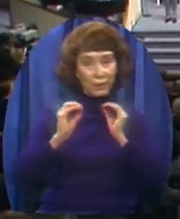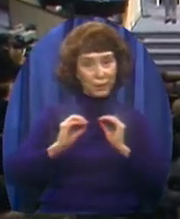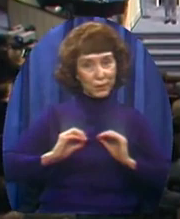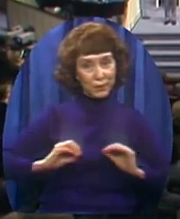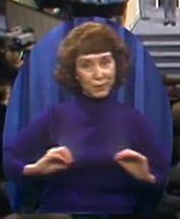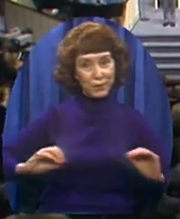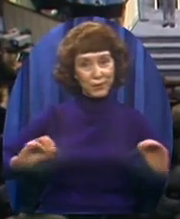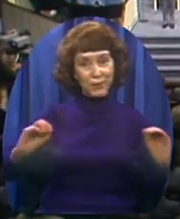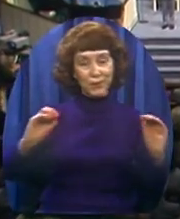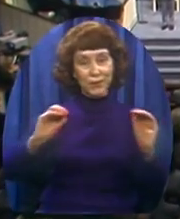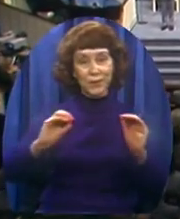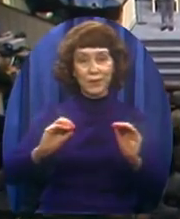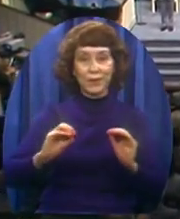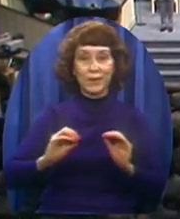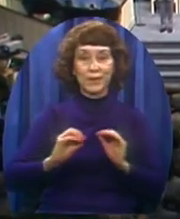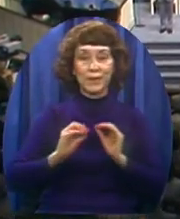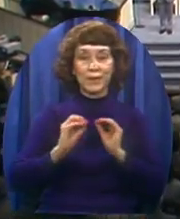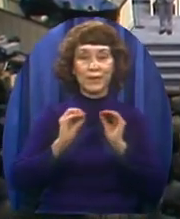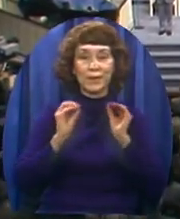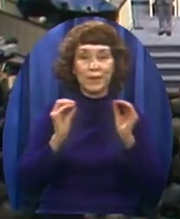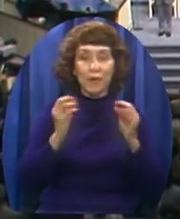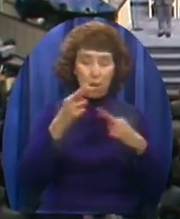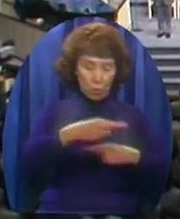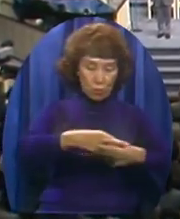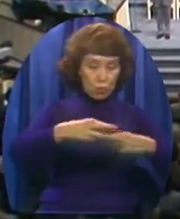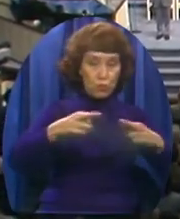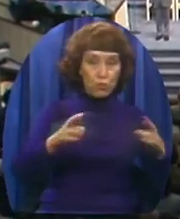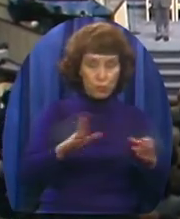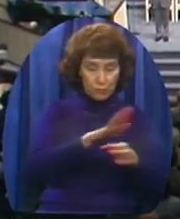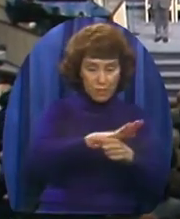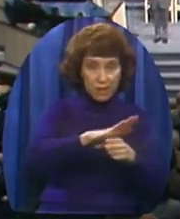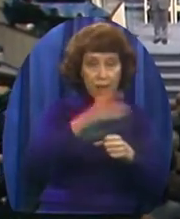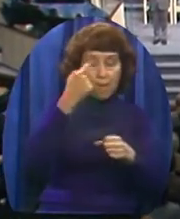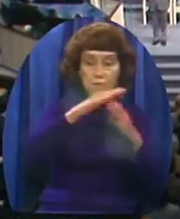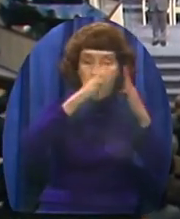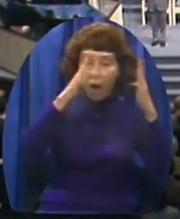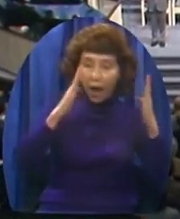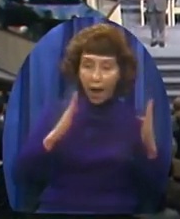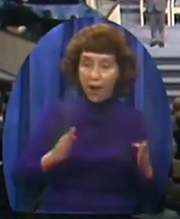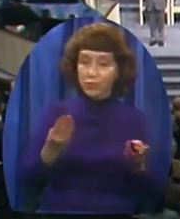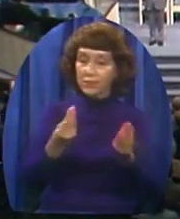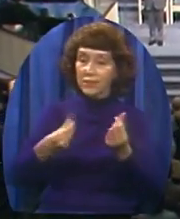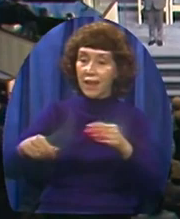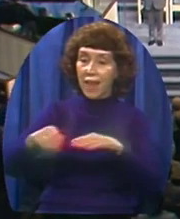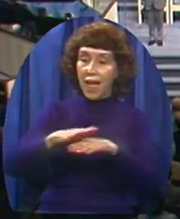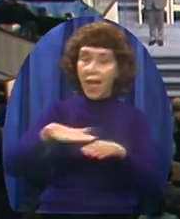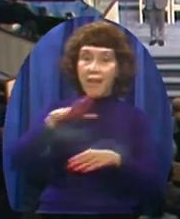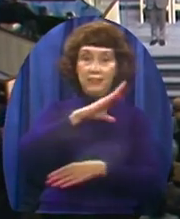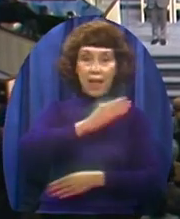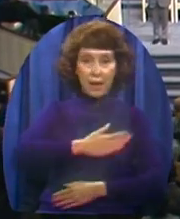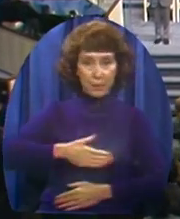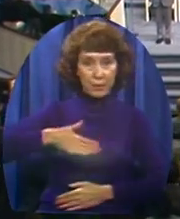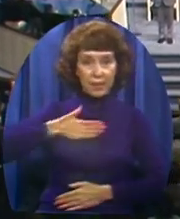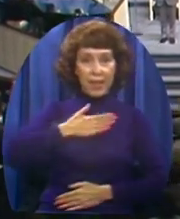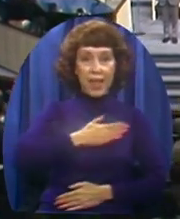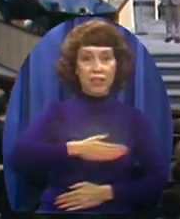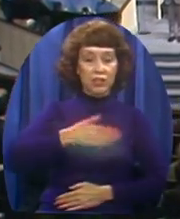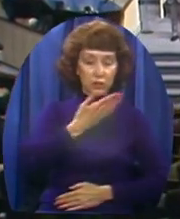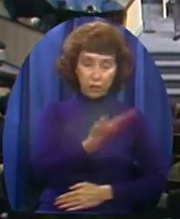No room for houses, lands and pleasures